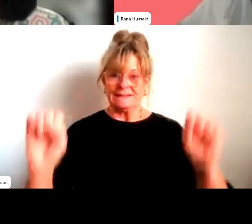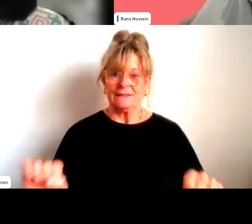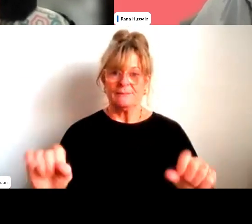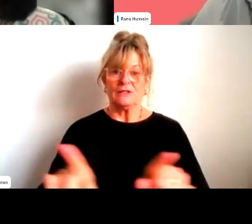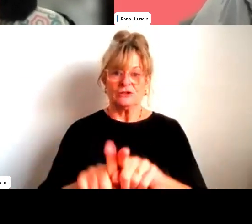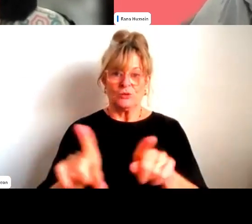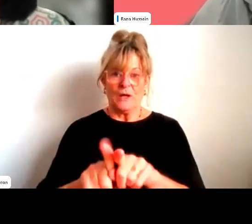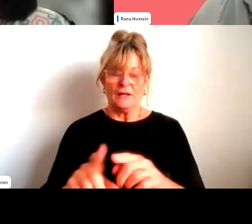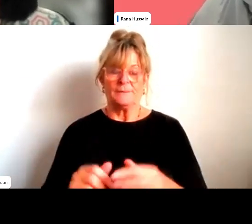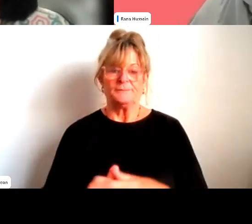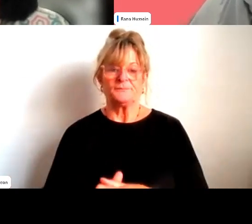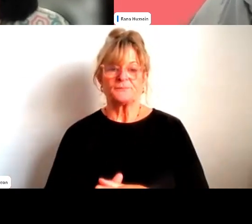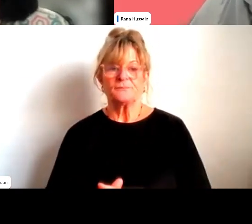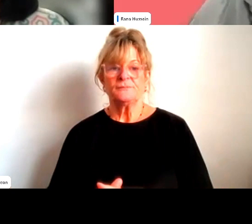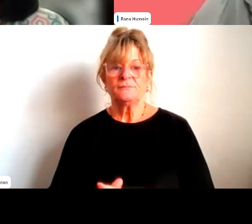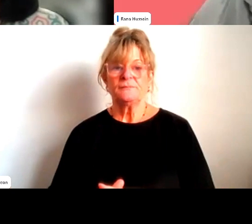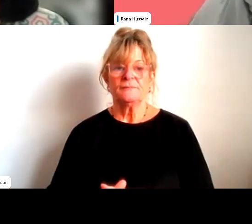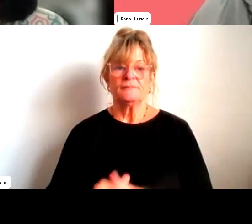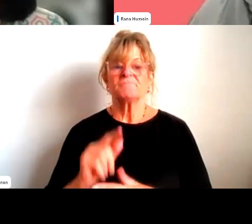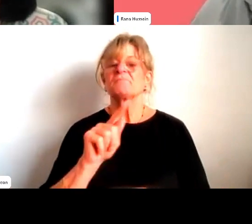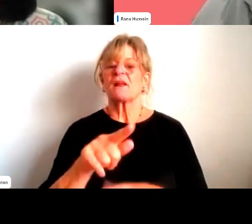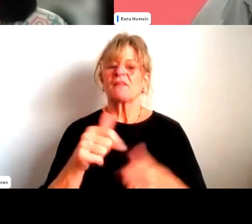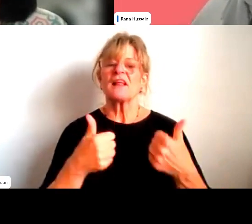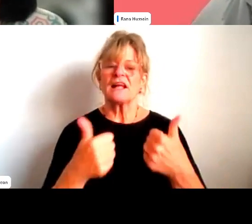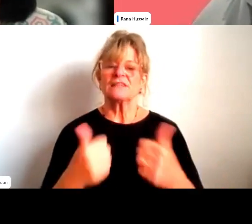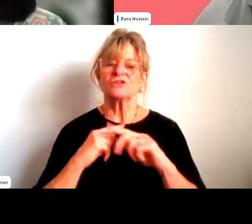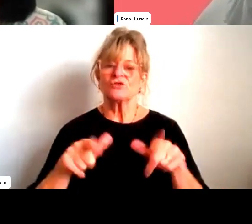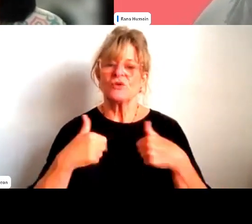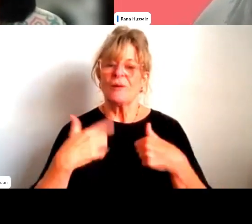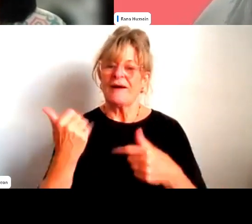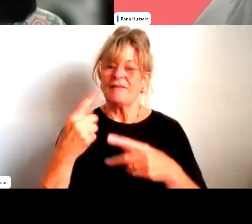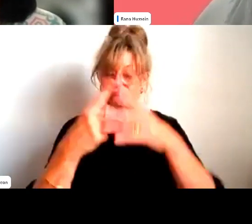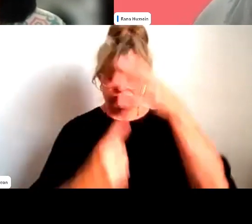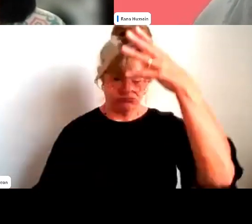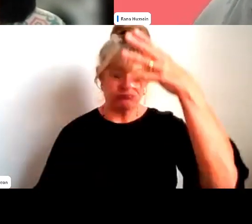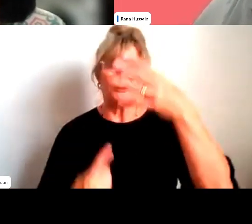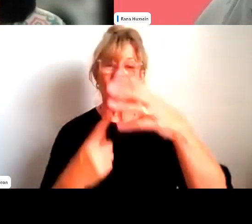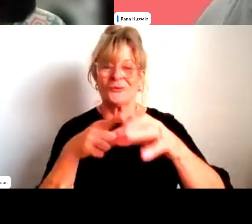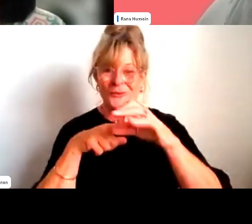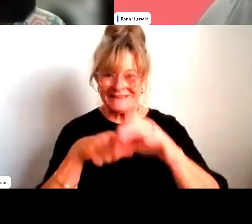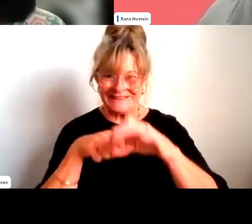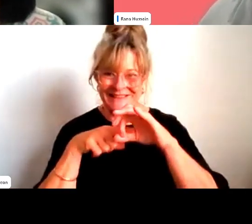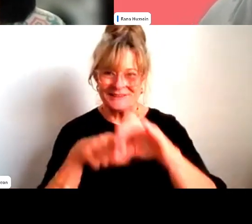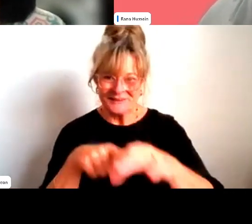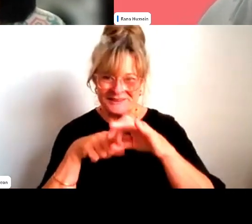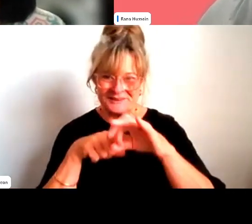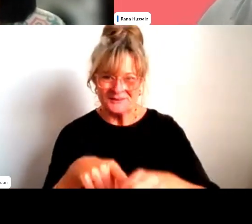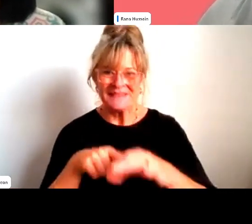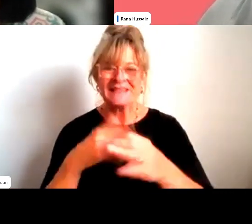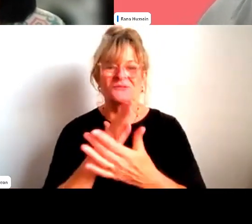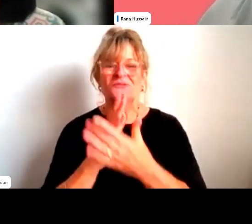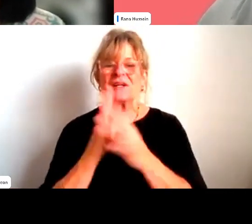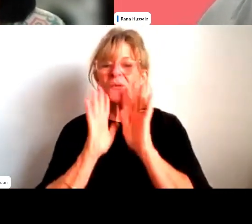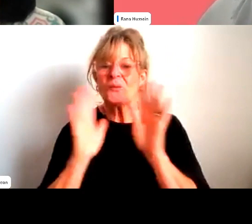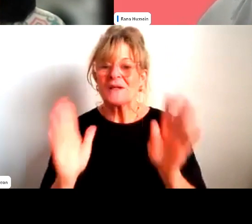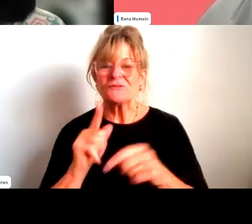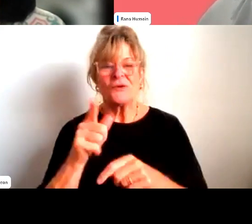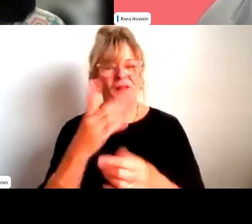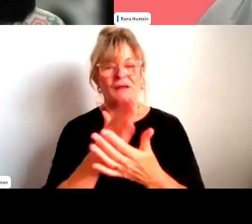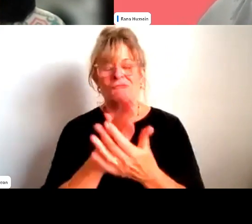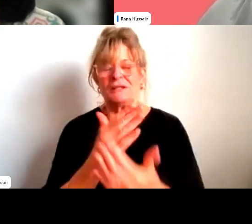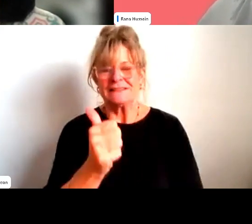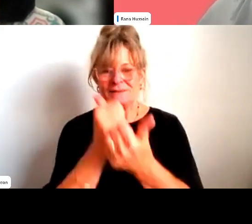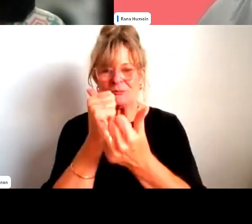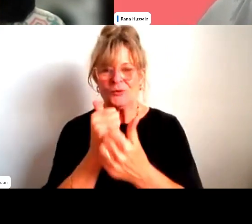That's great, Jakara. Um, we, we've got a whole stack of questions coming through in the chats and comments, which is really wonderful. And they're all very supportive.